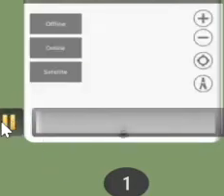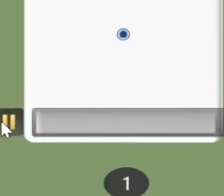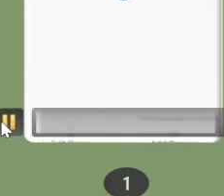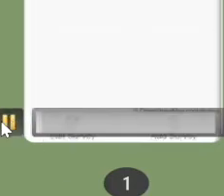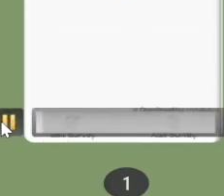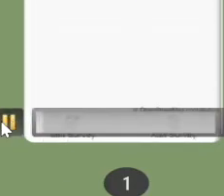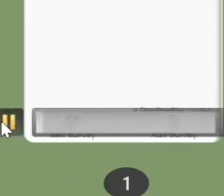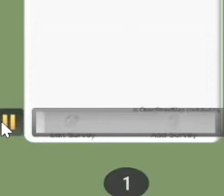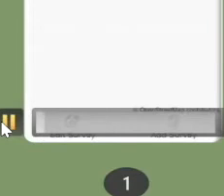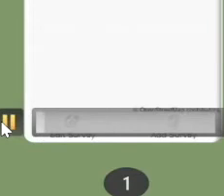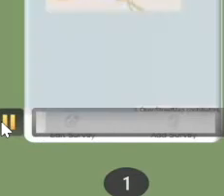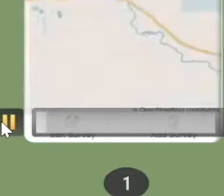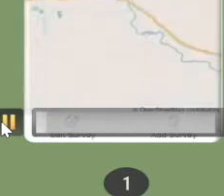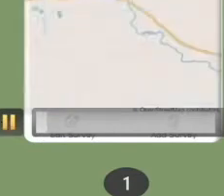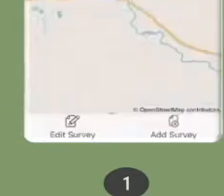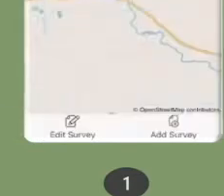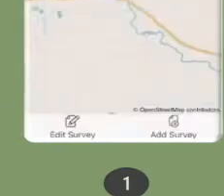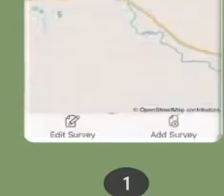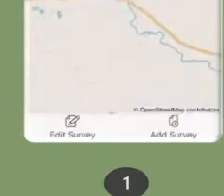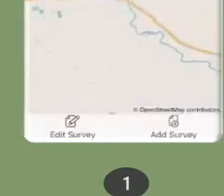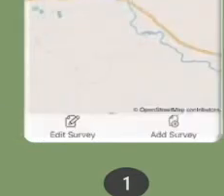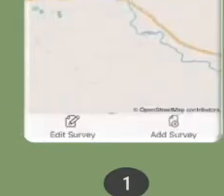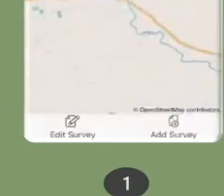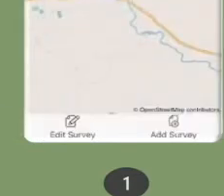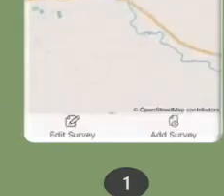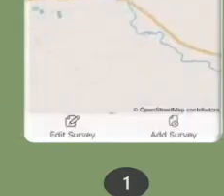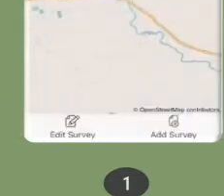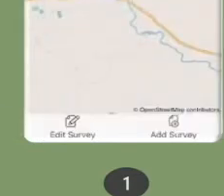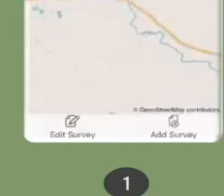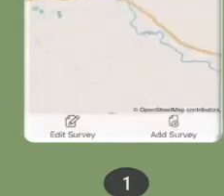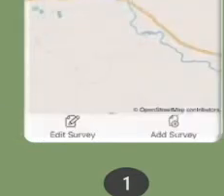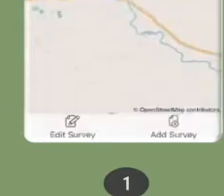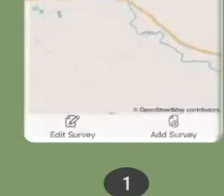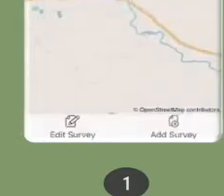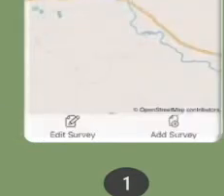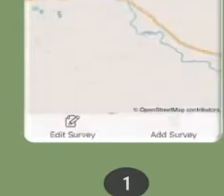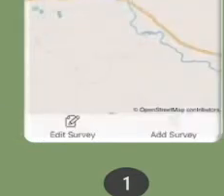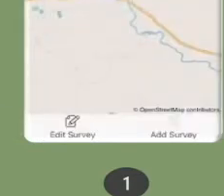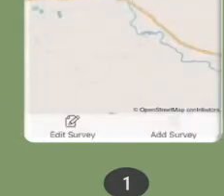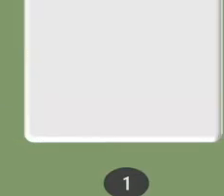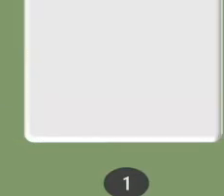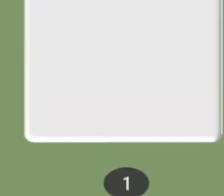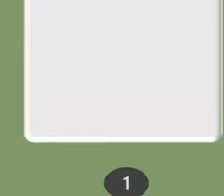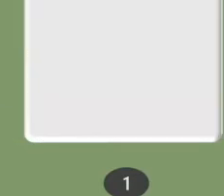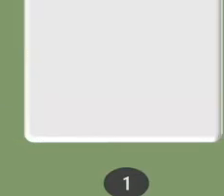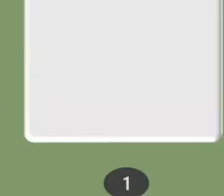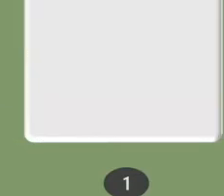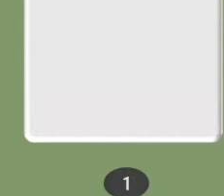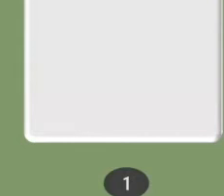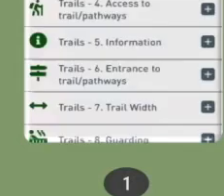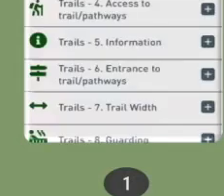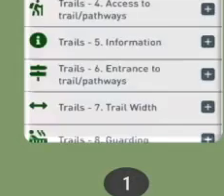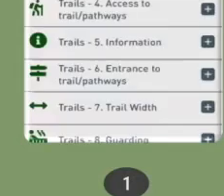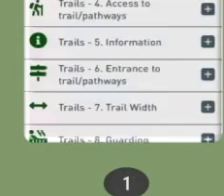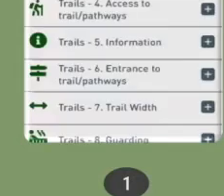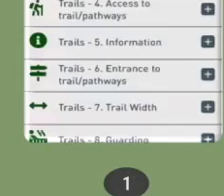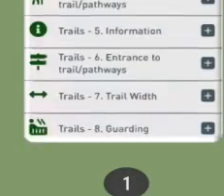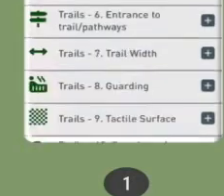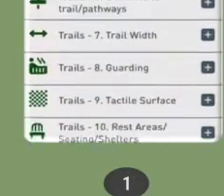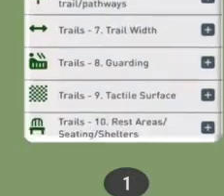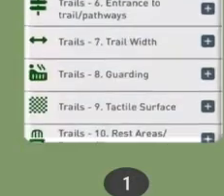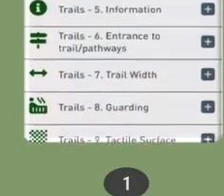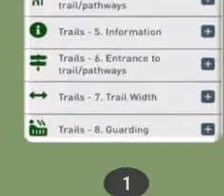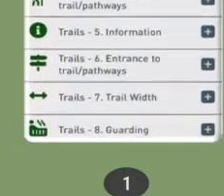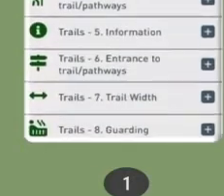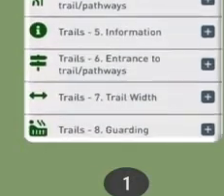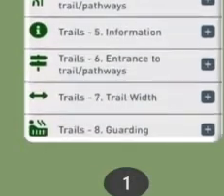works. Using the GPS, the, the, the app brings up the location of, of, of where you are. Once you select a survey for our location,